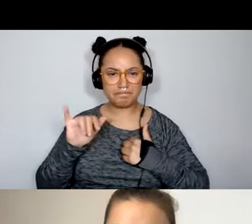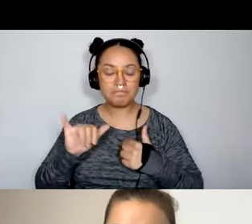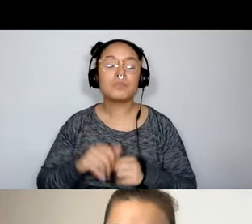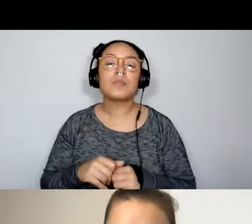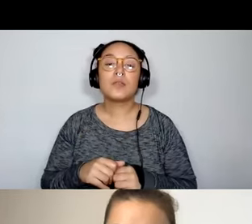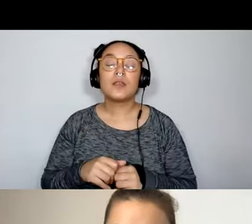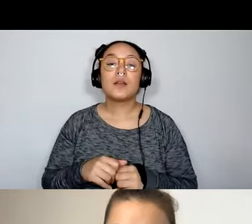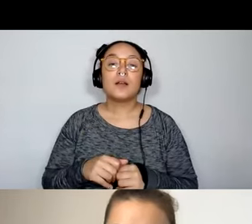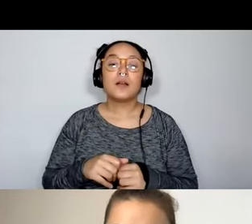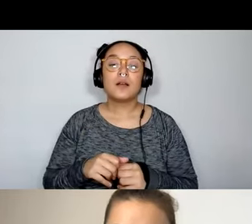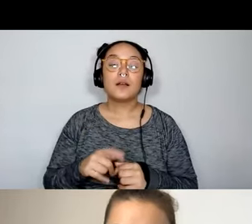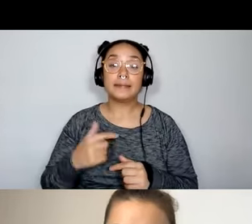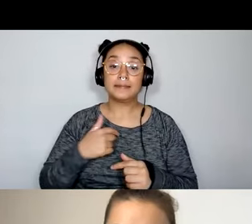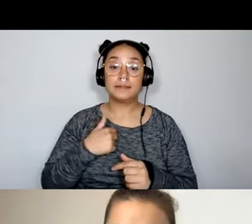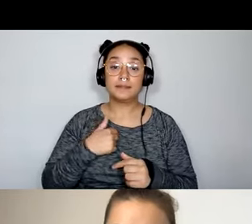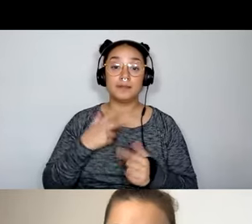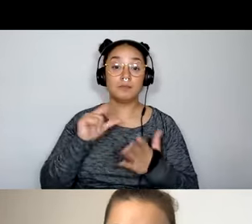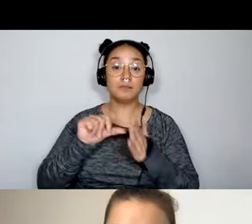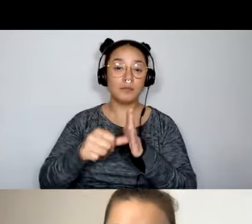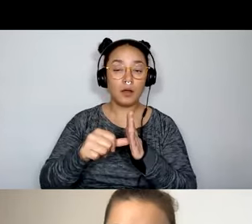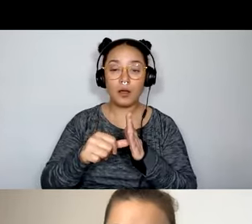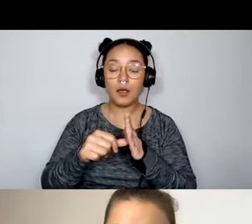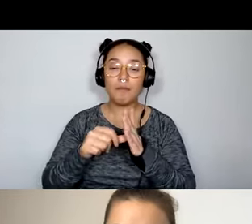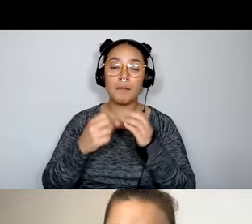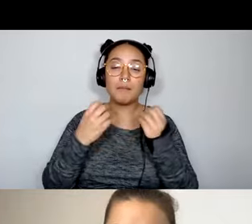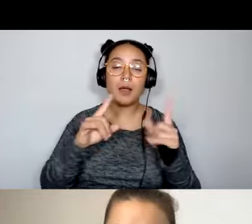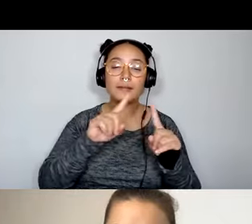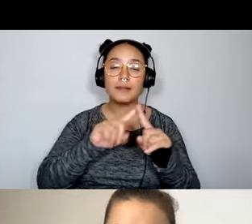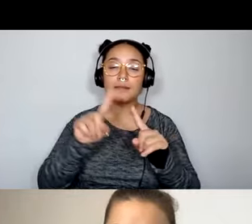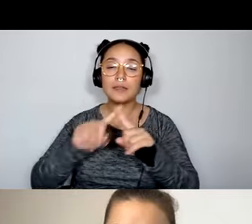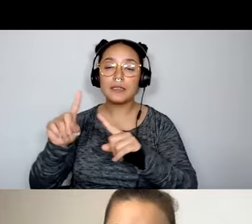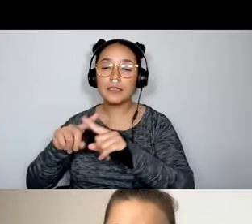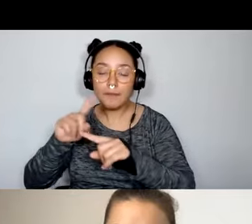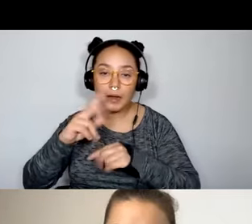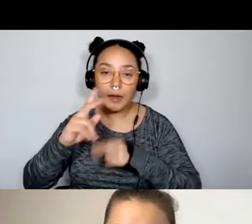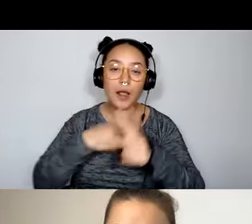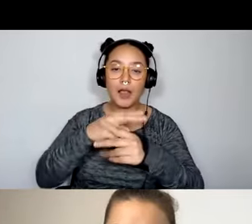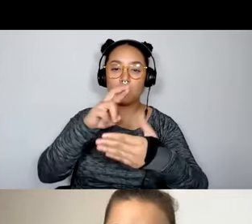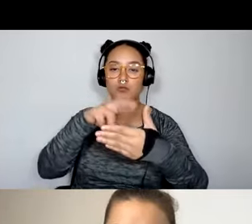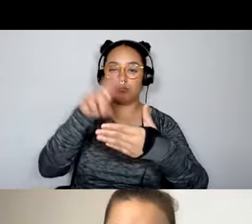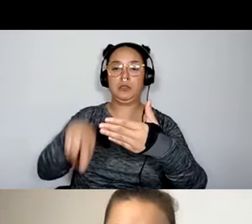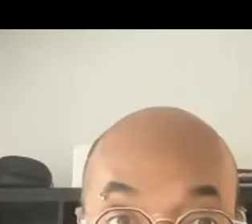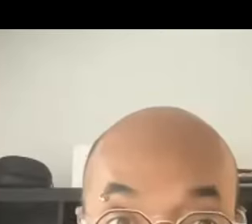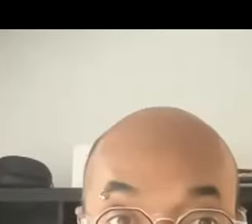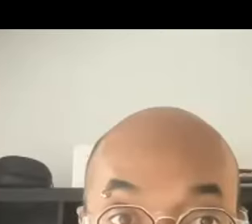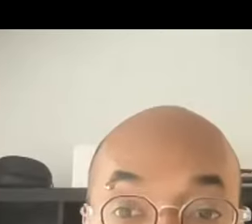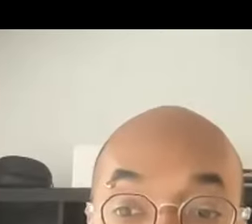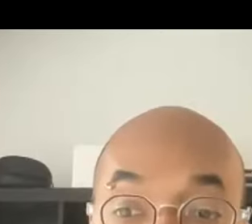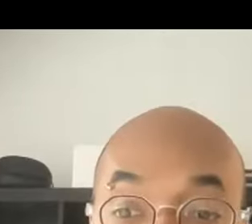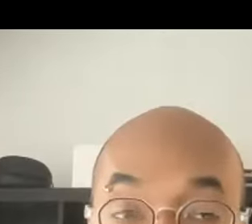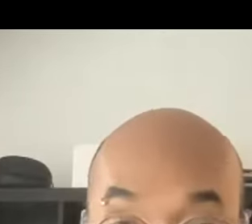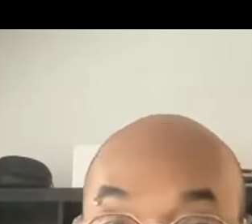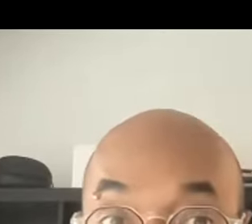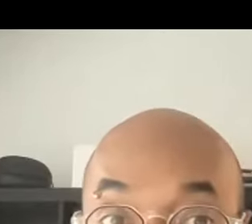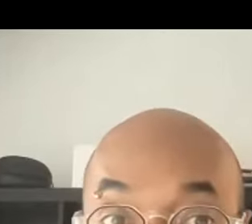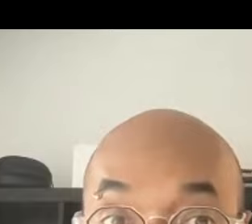to reiterate, there are a huge number of kinds of outputs that can come from this because some of the questions in the chat have been about that. So